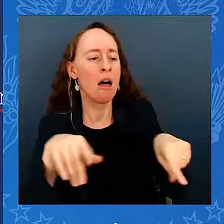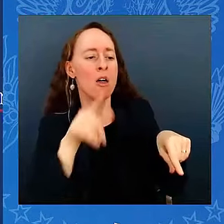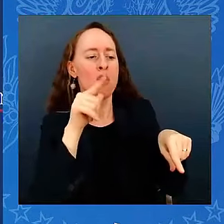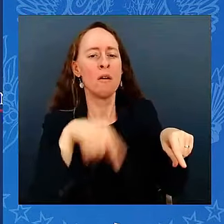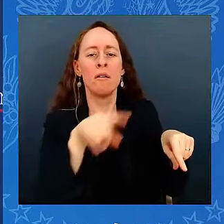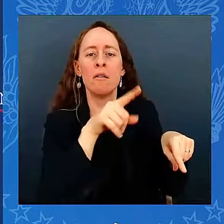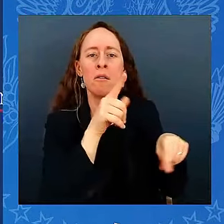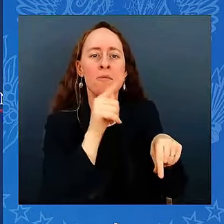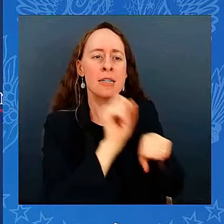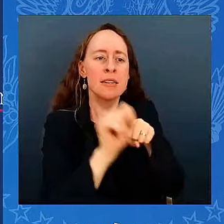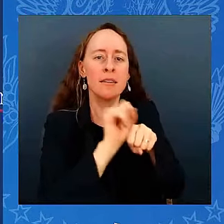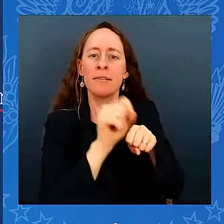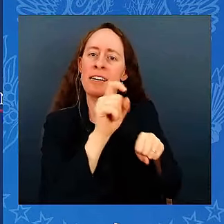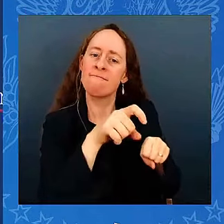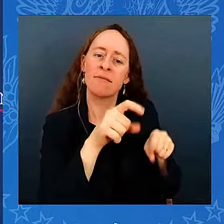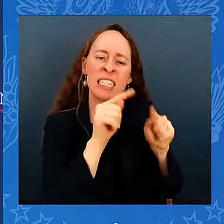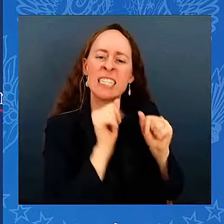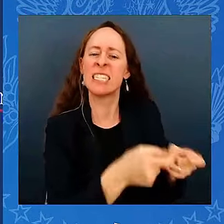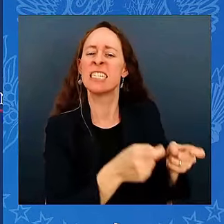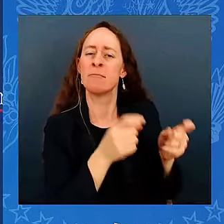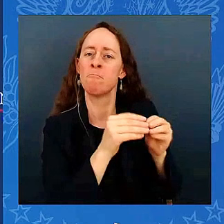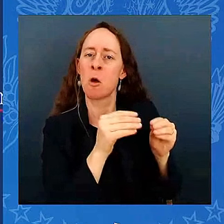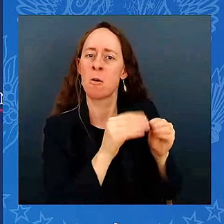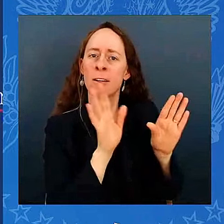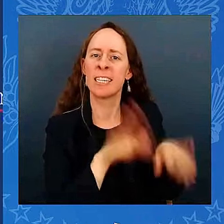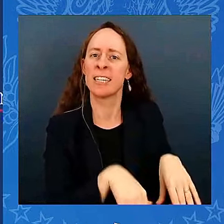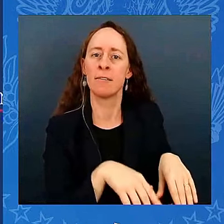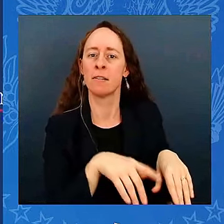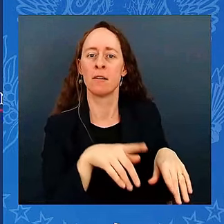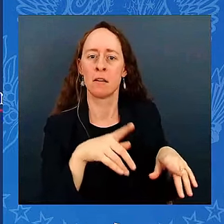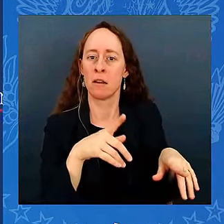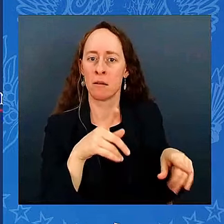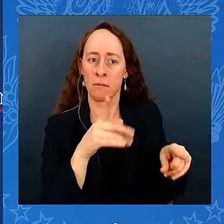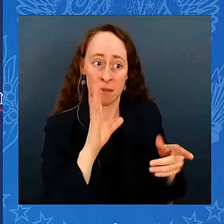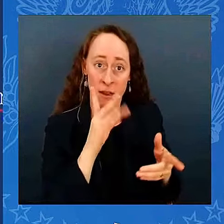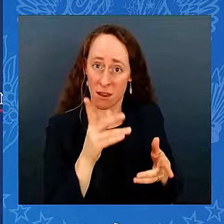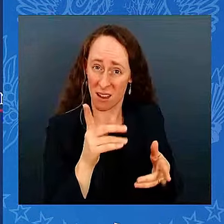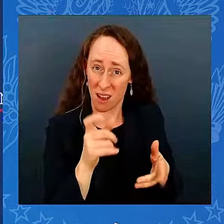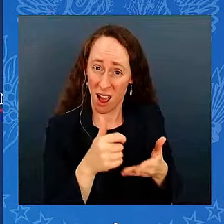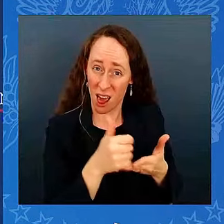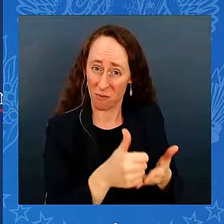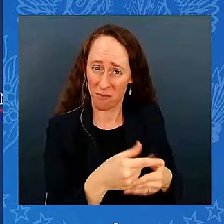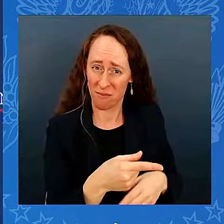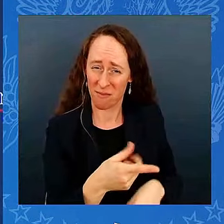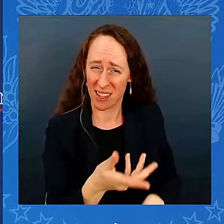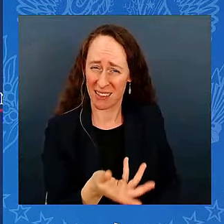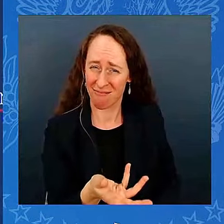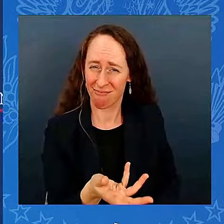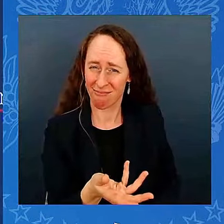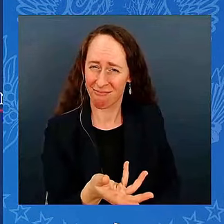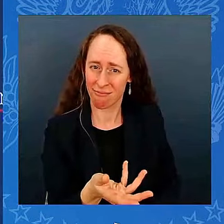hope the benefits trickle down. Well, guess what? Not a whole lot trickled down on my dad's kitchen table.